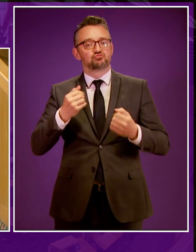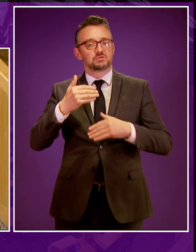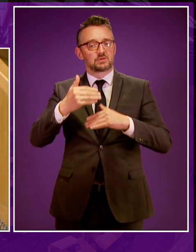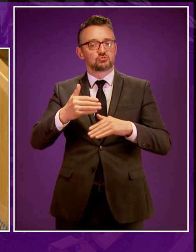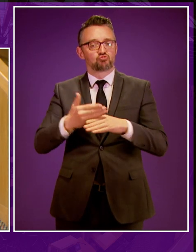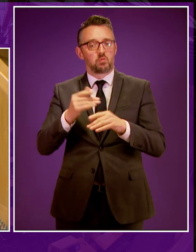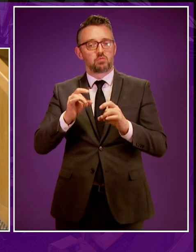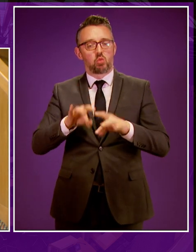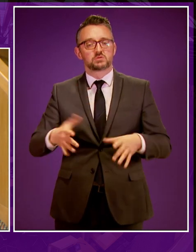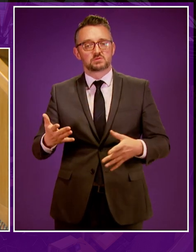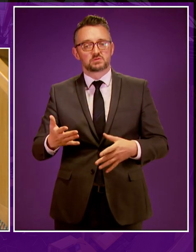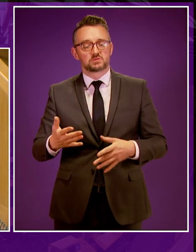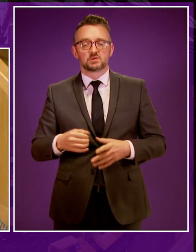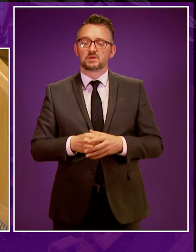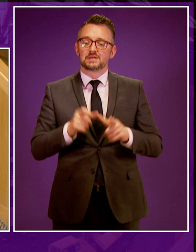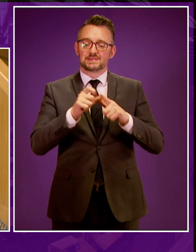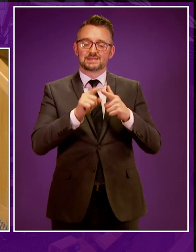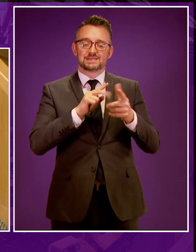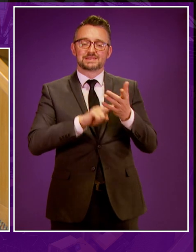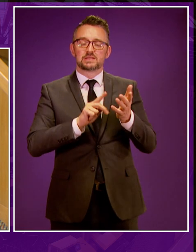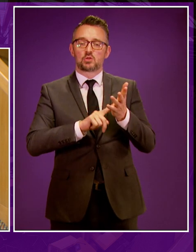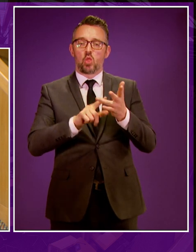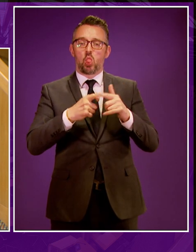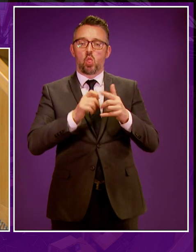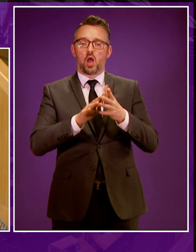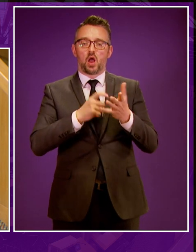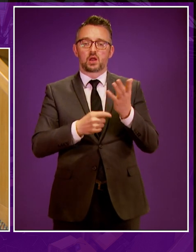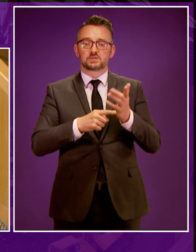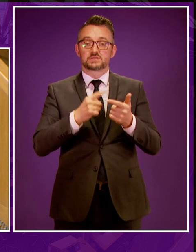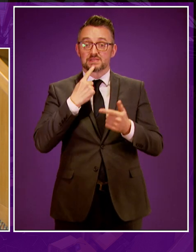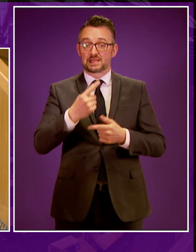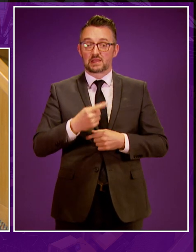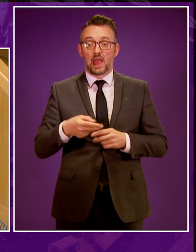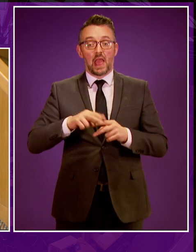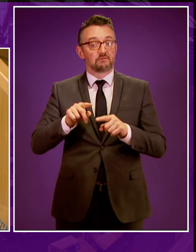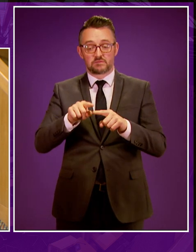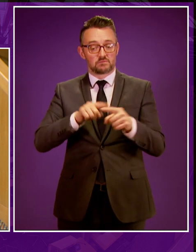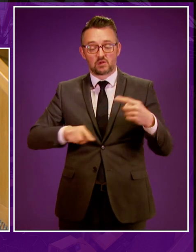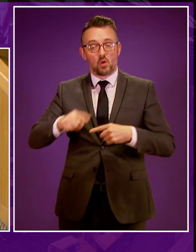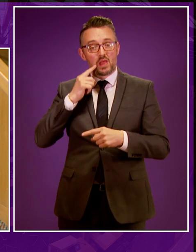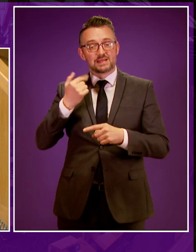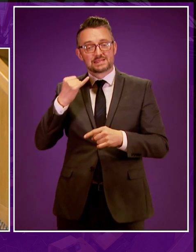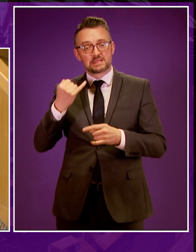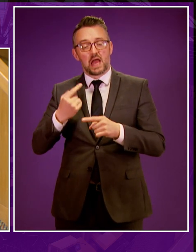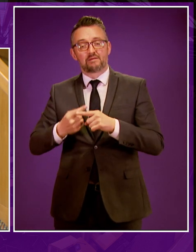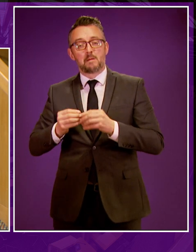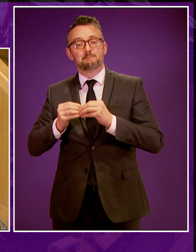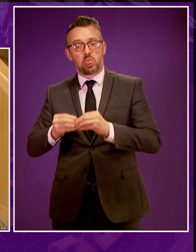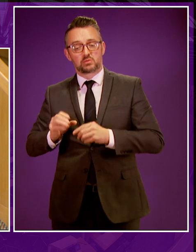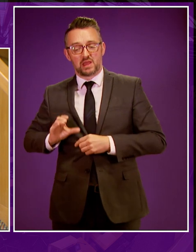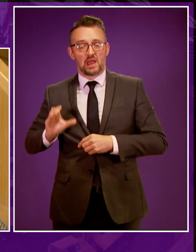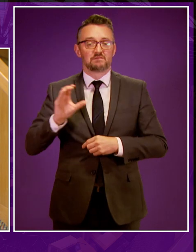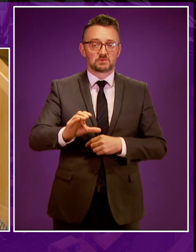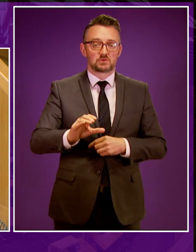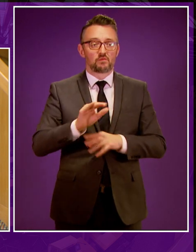For, as Dean Lockhart correctly pointed out, reversing this decision would have attracted 6.5 billion of investment, created over